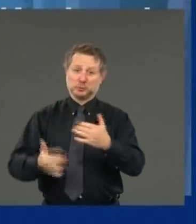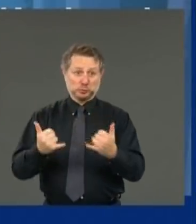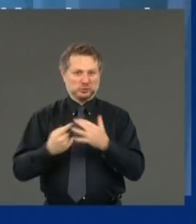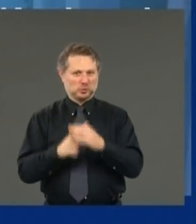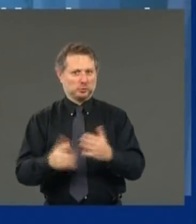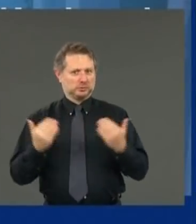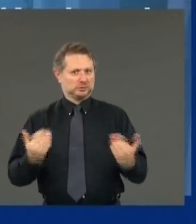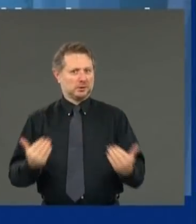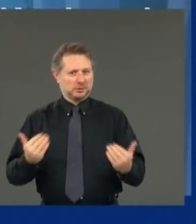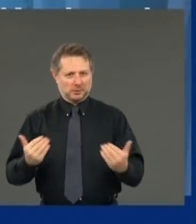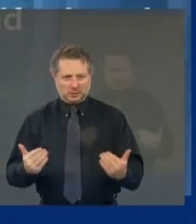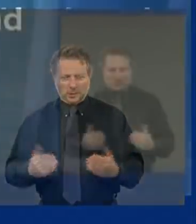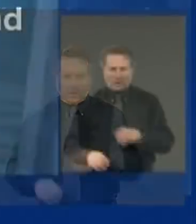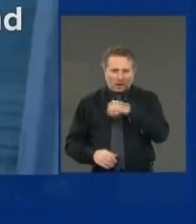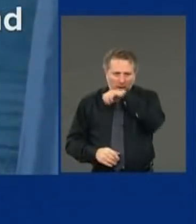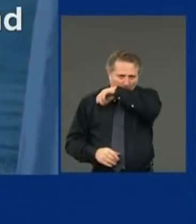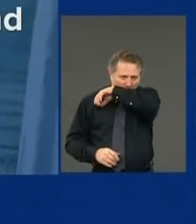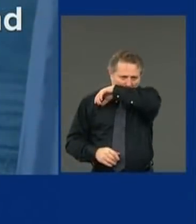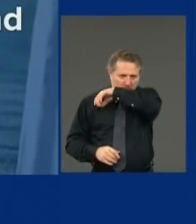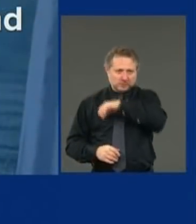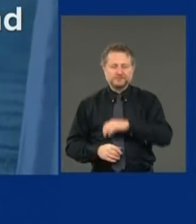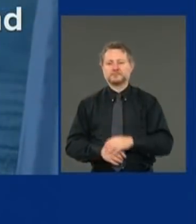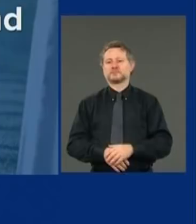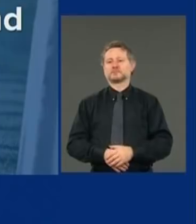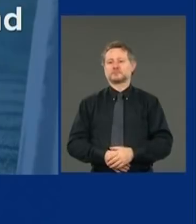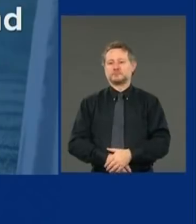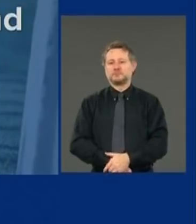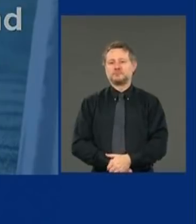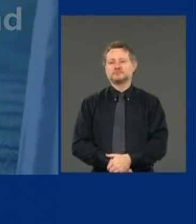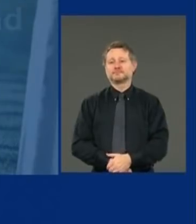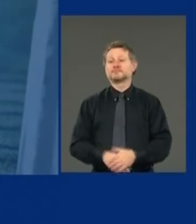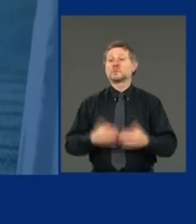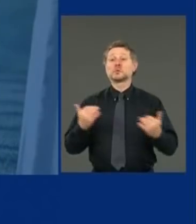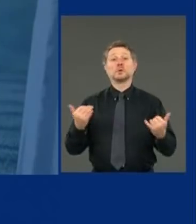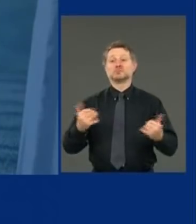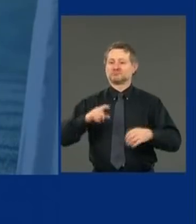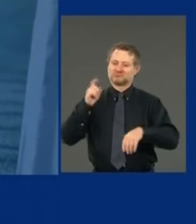Summer is now upon us.